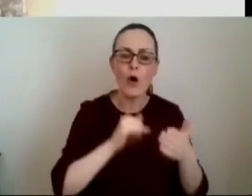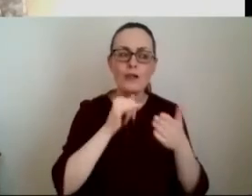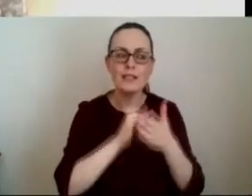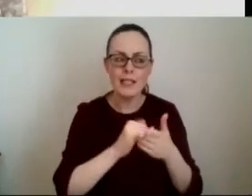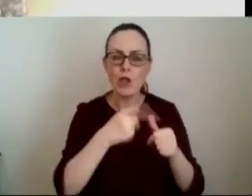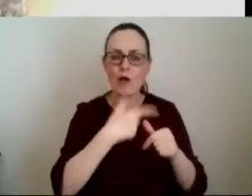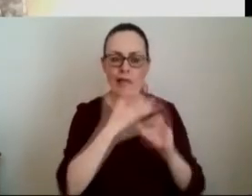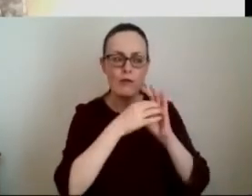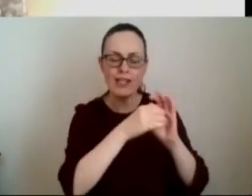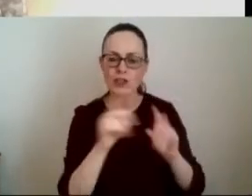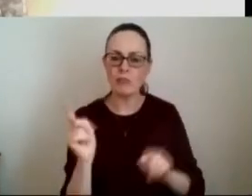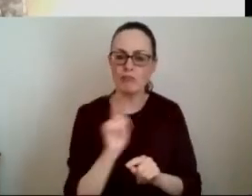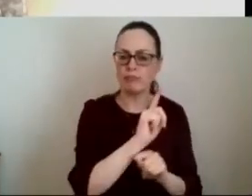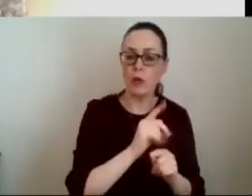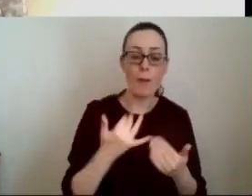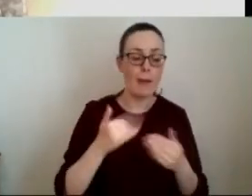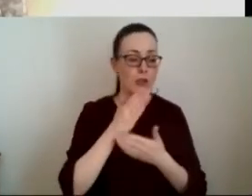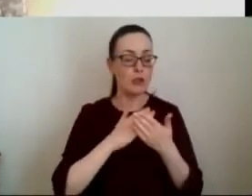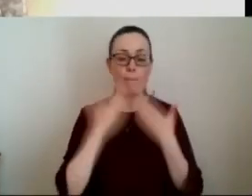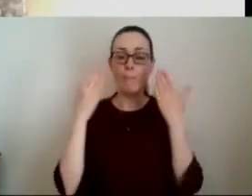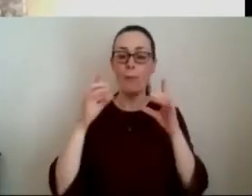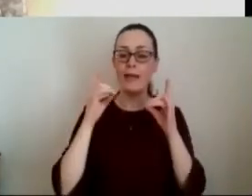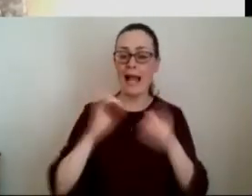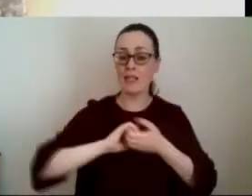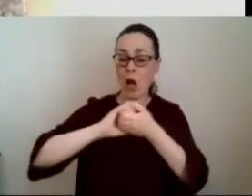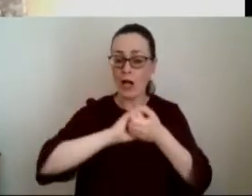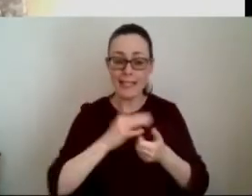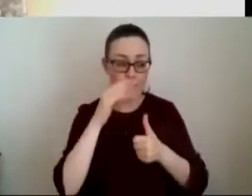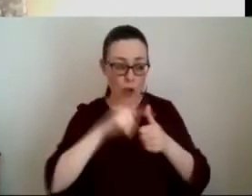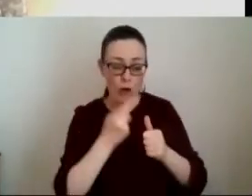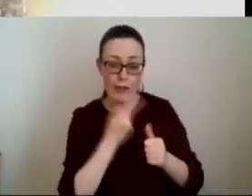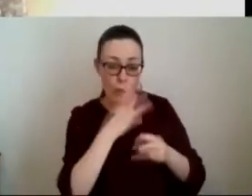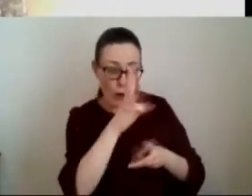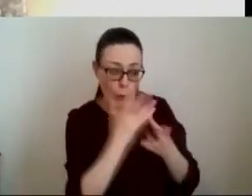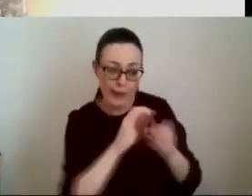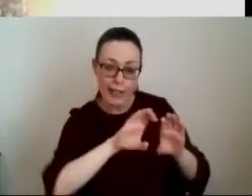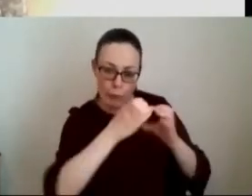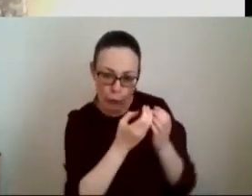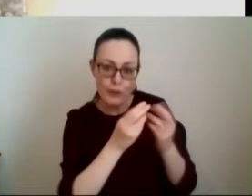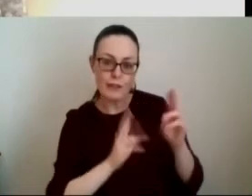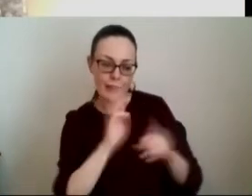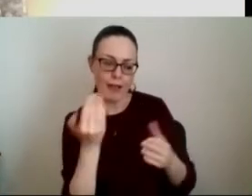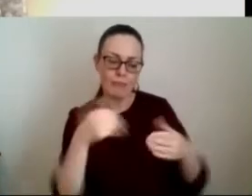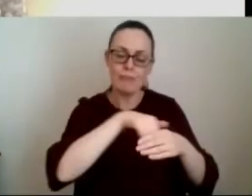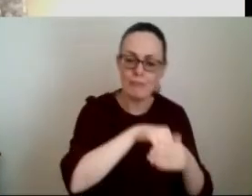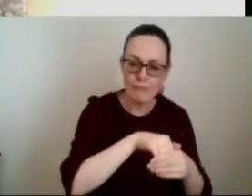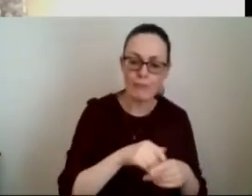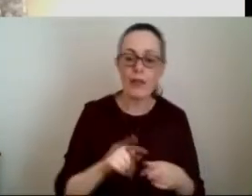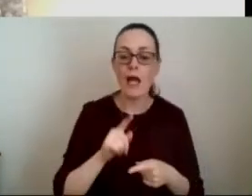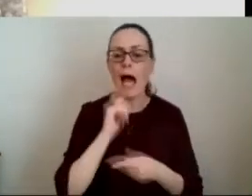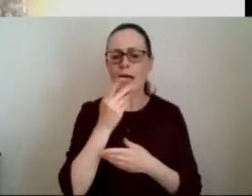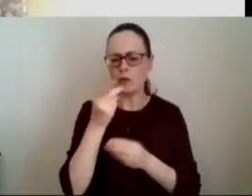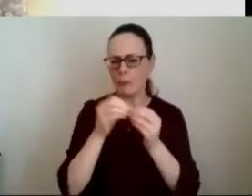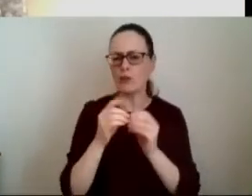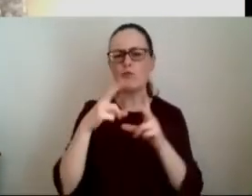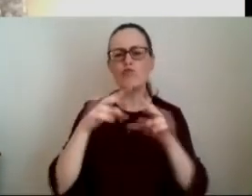indeed some of our own public health colleagues that work with those communities to try and increase uptake i would say for some communities and particularly those mention of the roma community